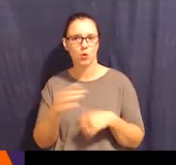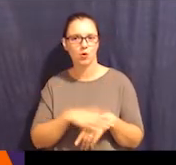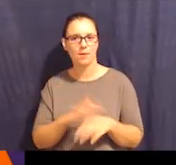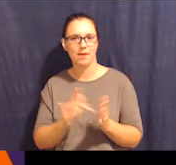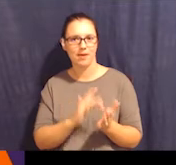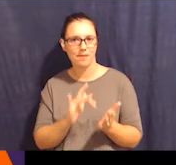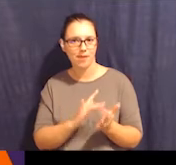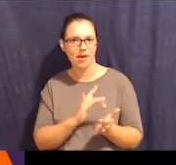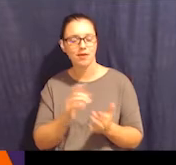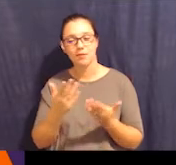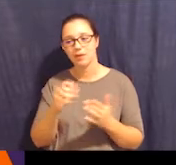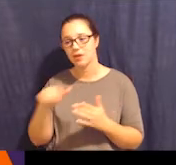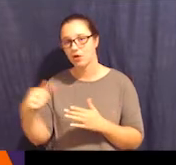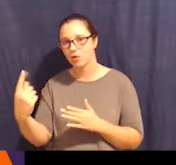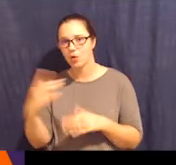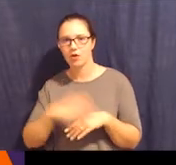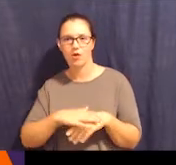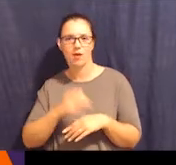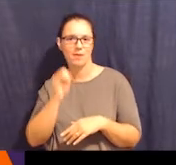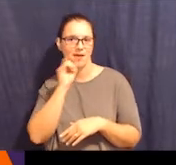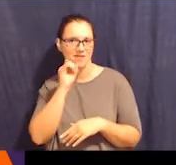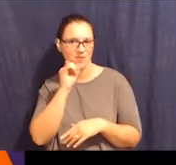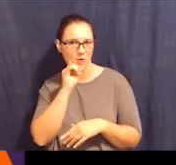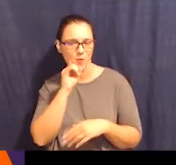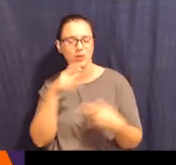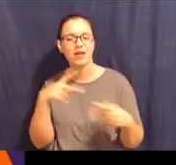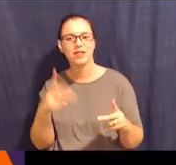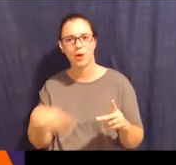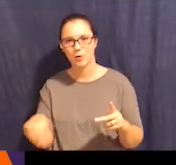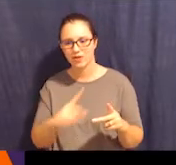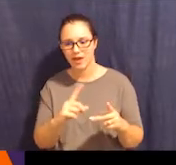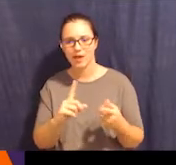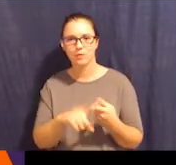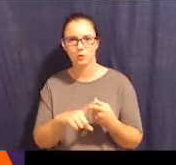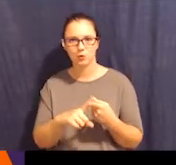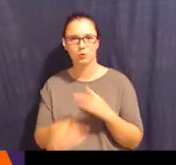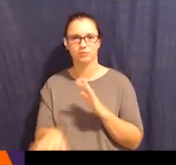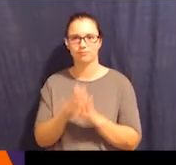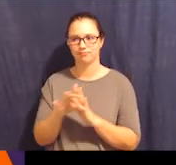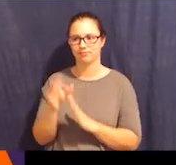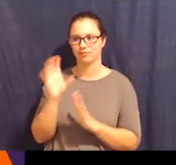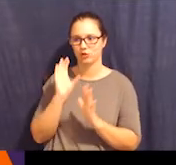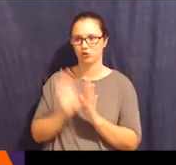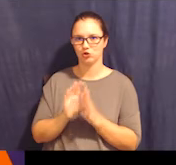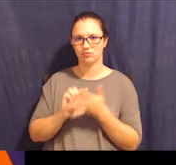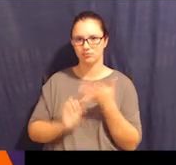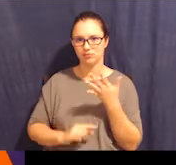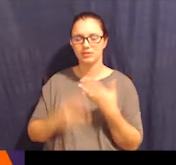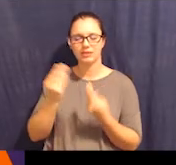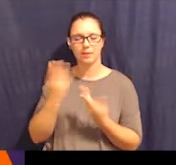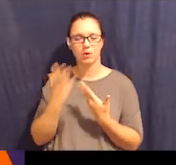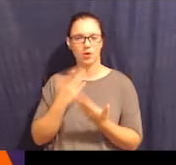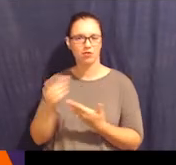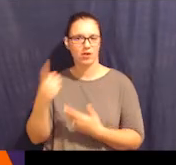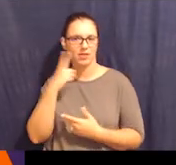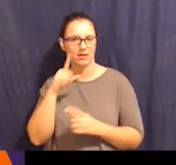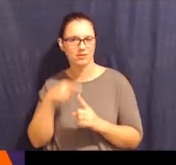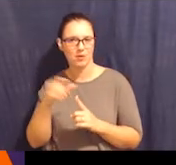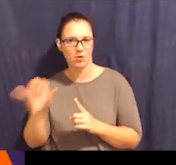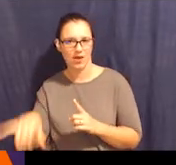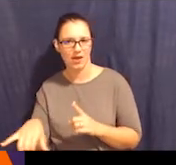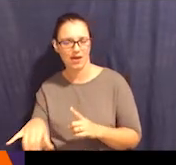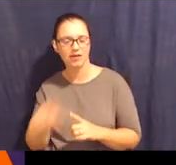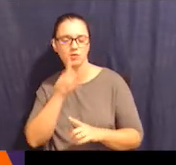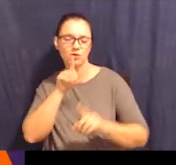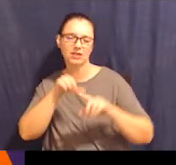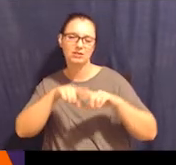to select pictures and then also tell me what they think about it. So it sort of depends on the person. And the Visuals to